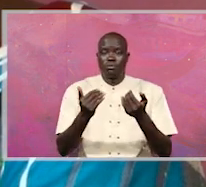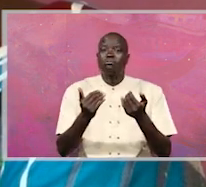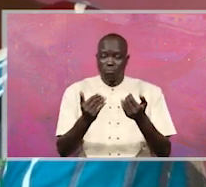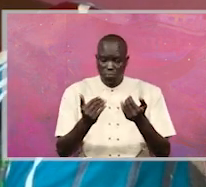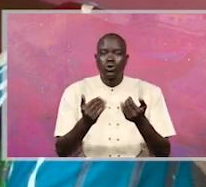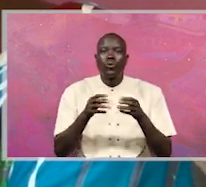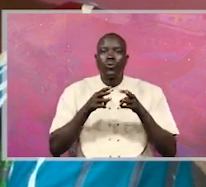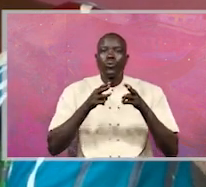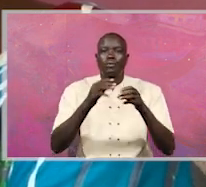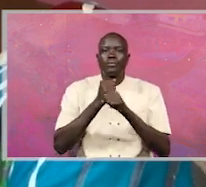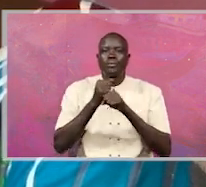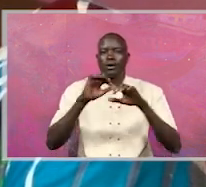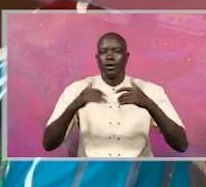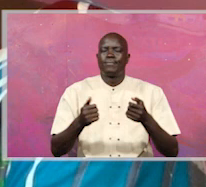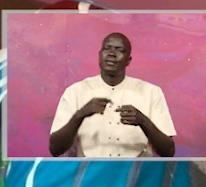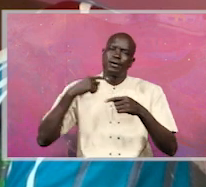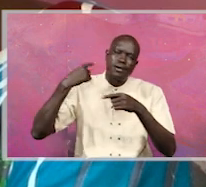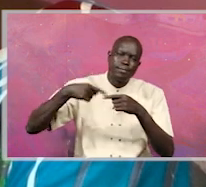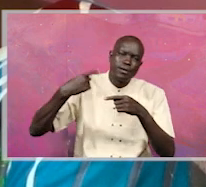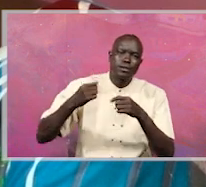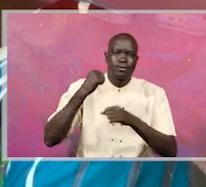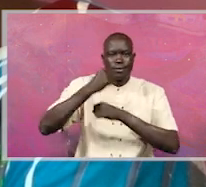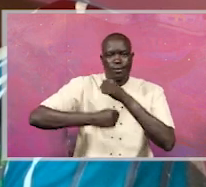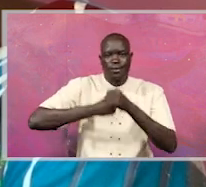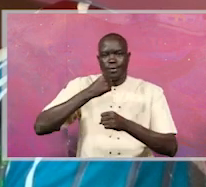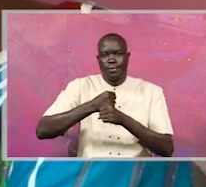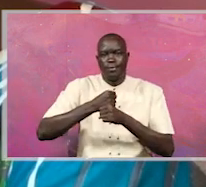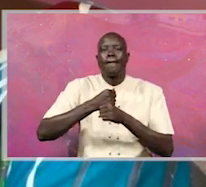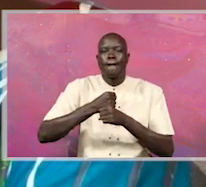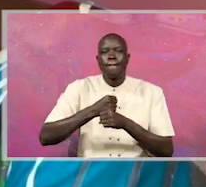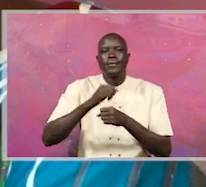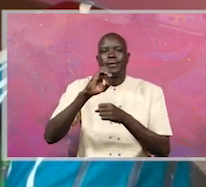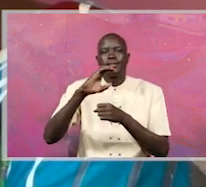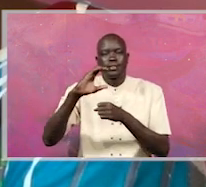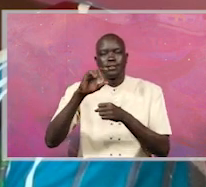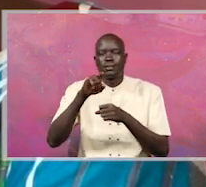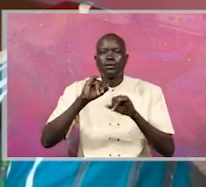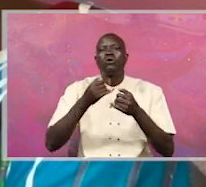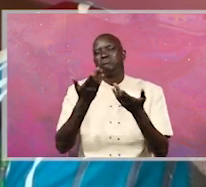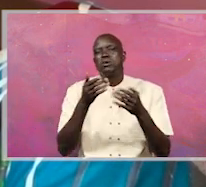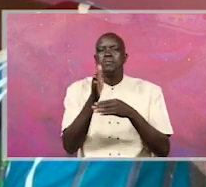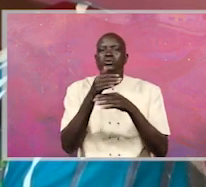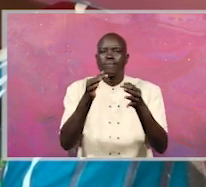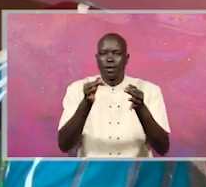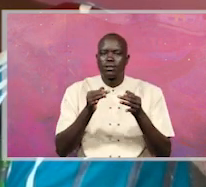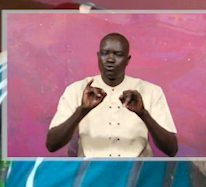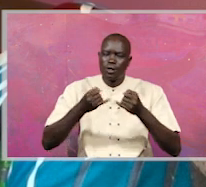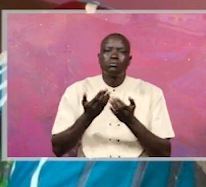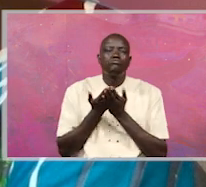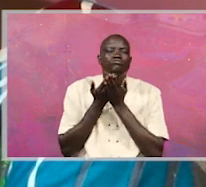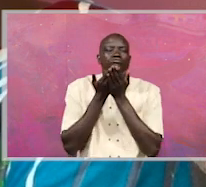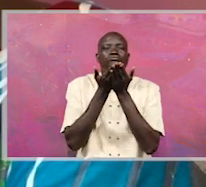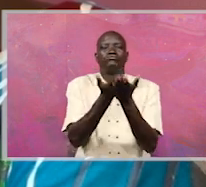be, the way it's supposed to be done is that every year, executive is supposed to produce, or minister of finance, produce a treasurer